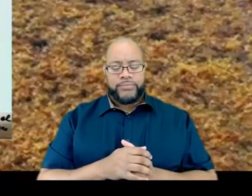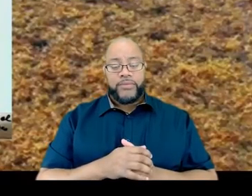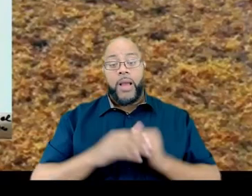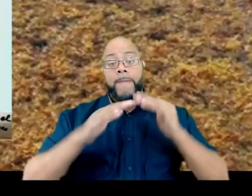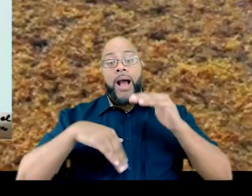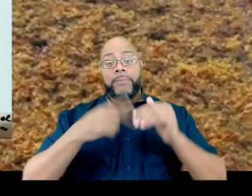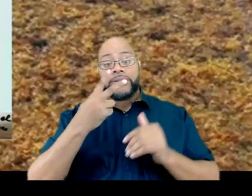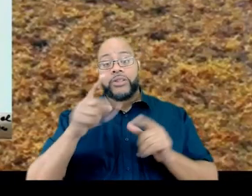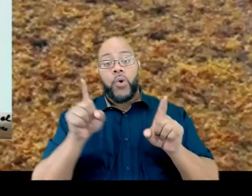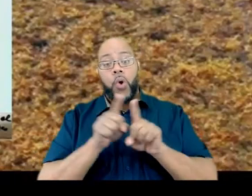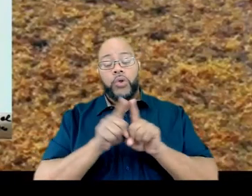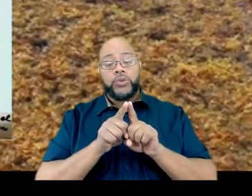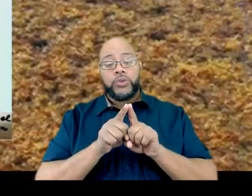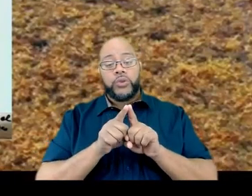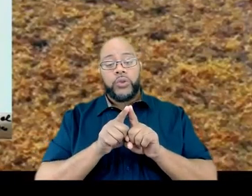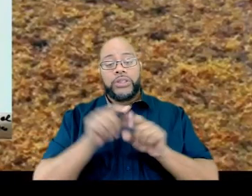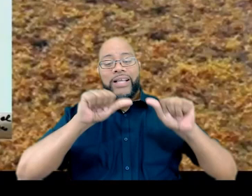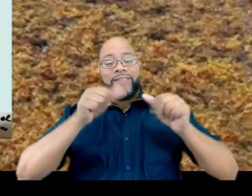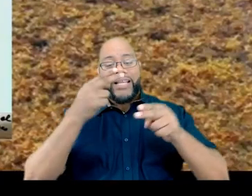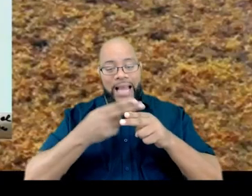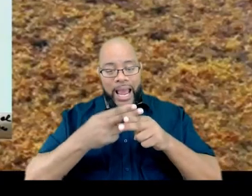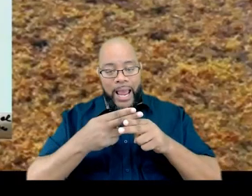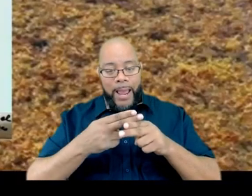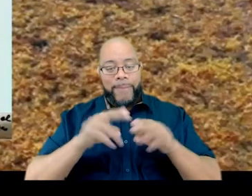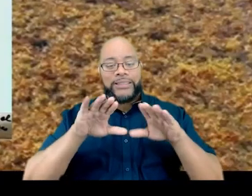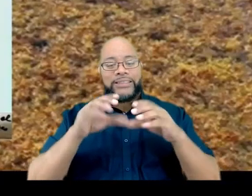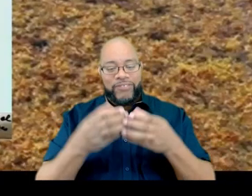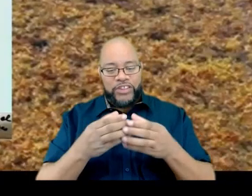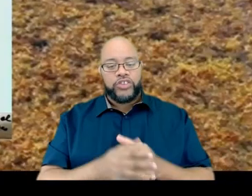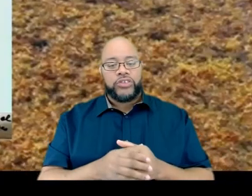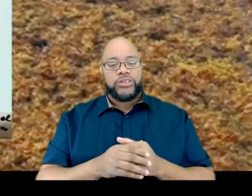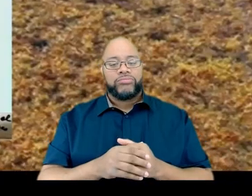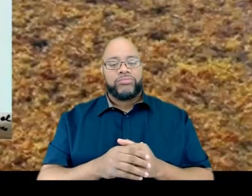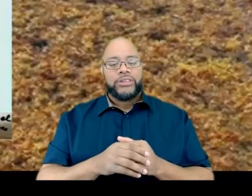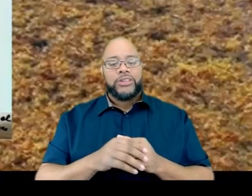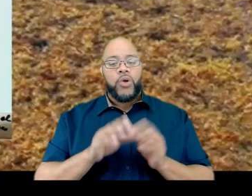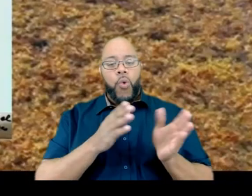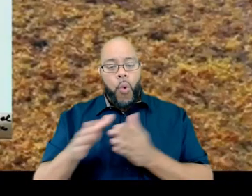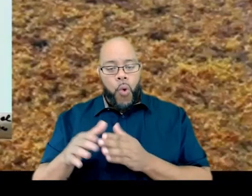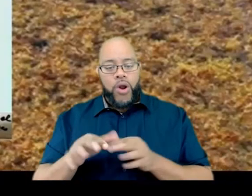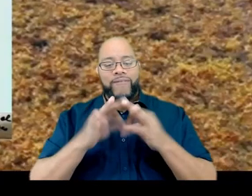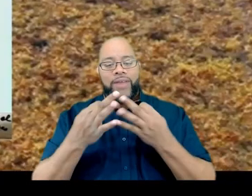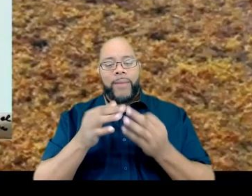left, you can also see the scientific names, its division, class, order, family, and genius.